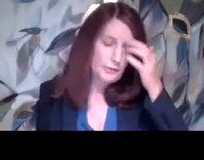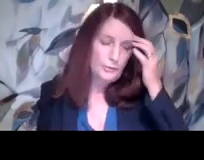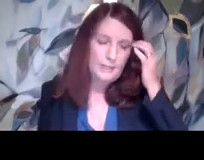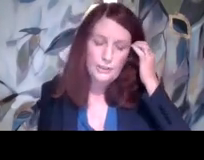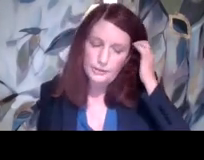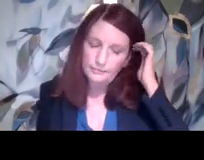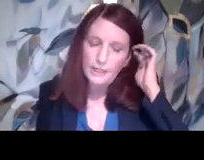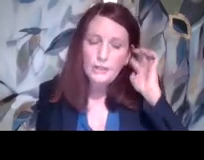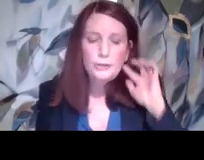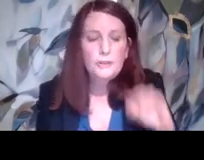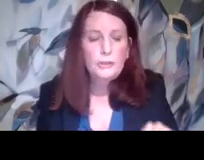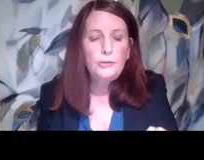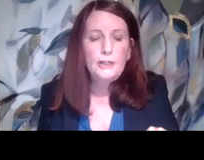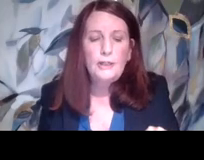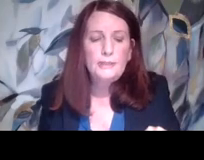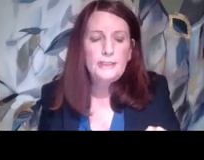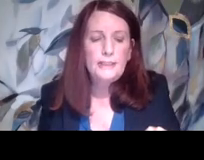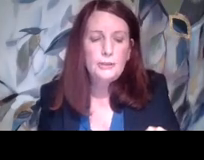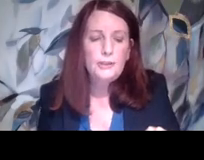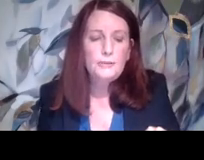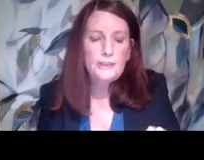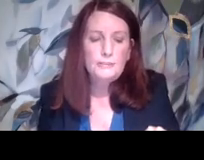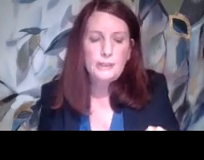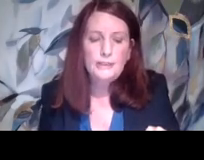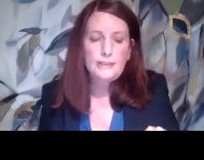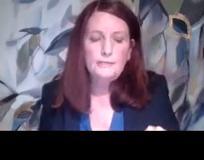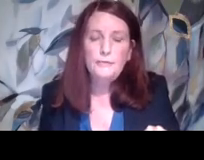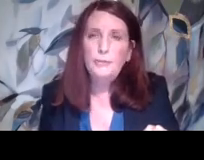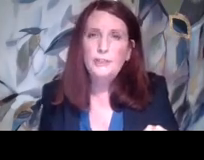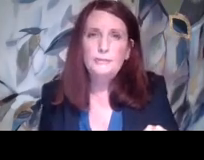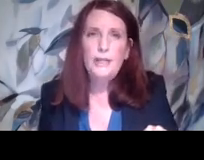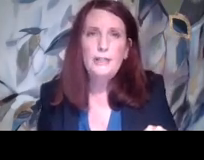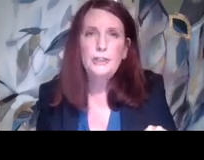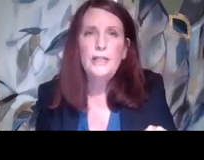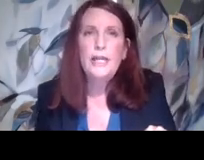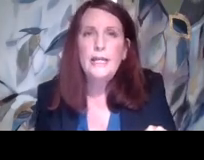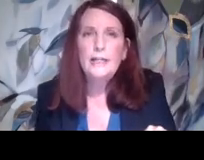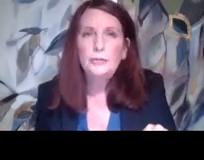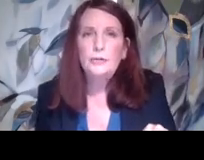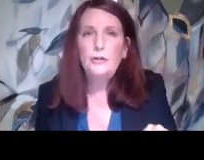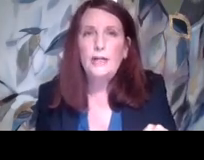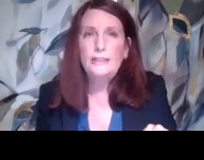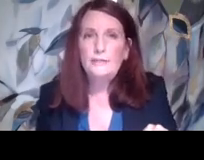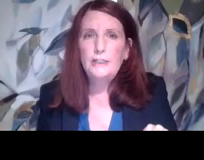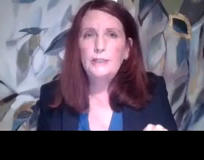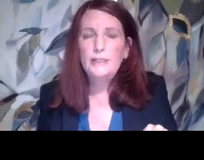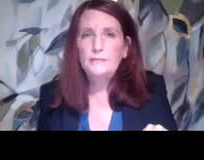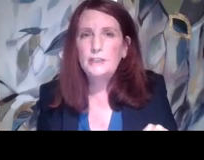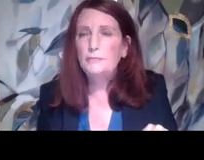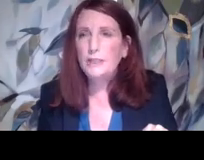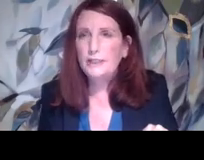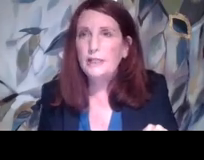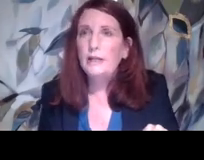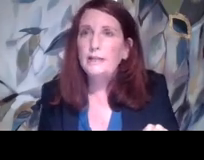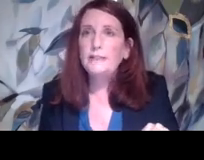types of discrimination. So excluding or limiting students with disabilities from participation in extracurricular activities because